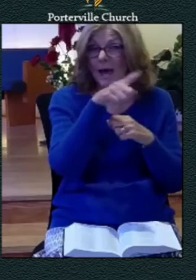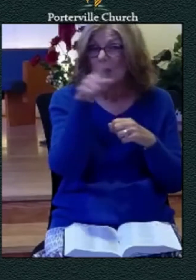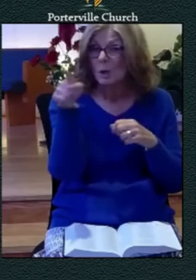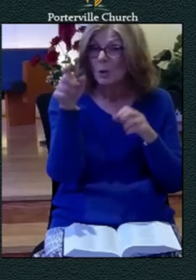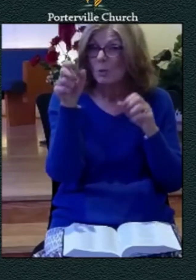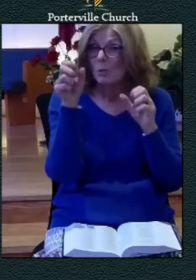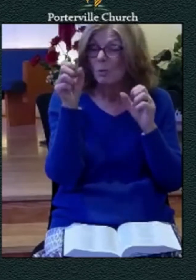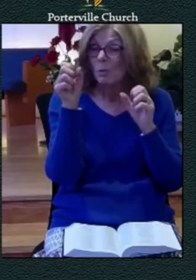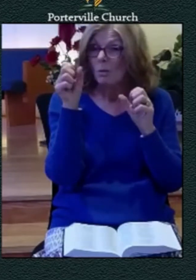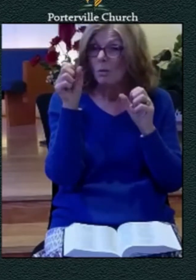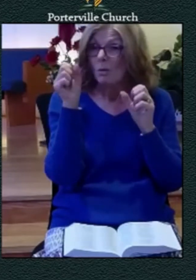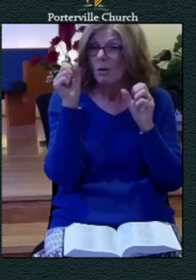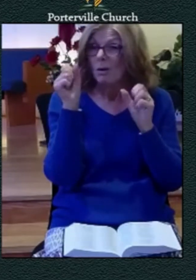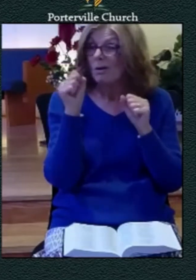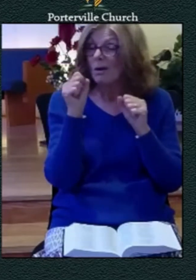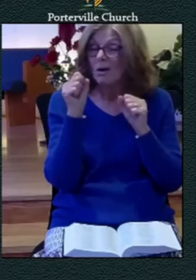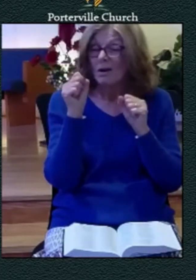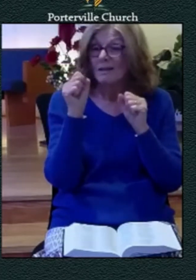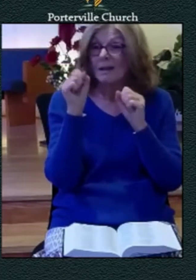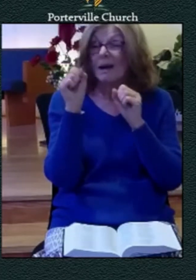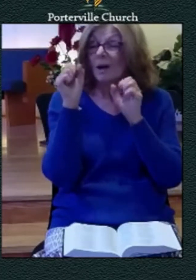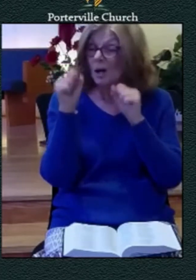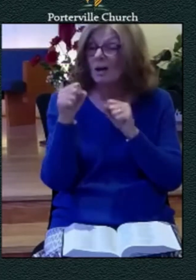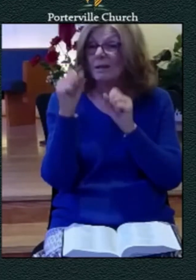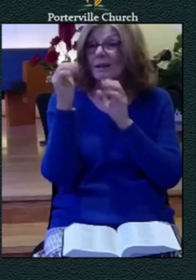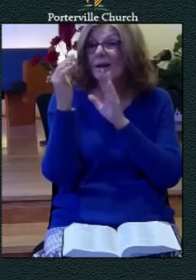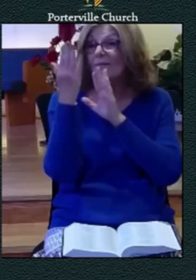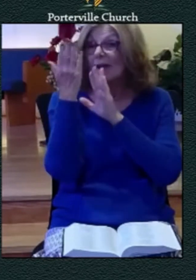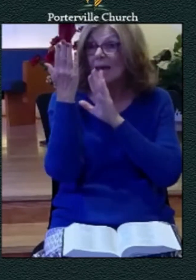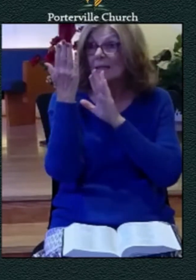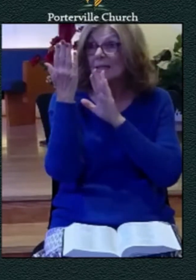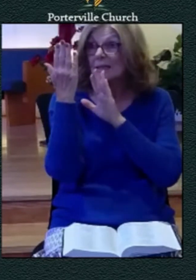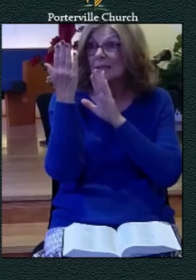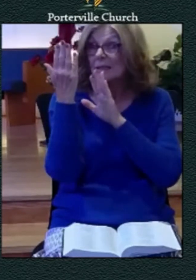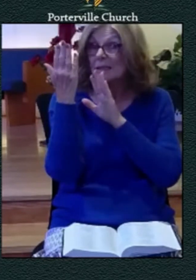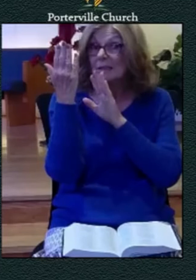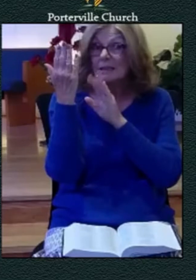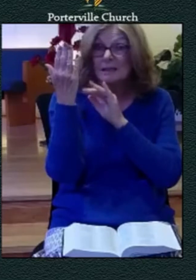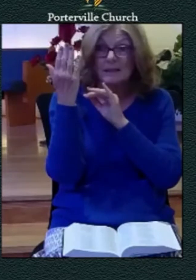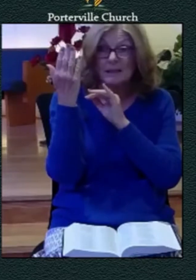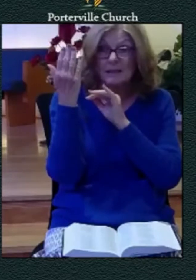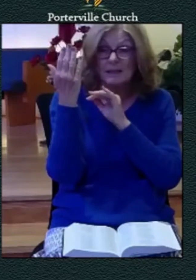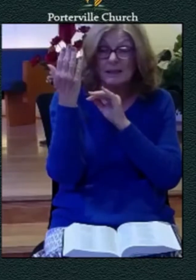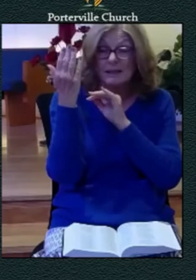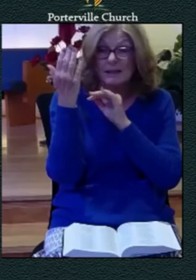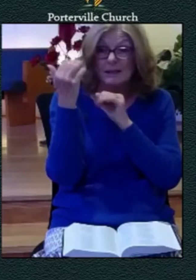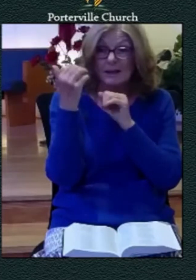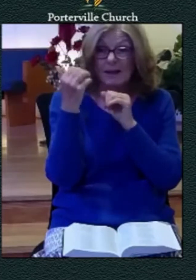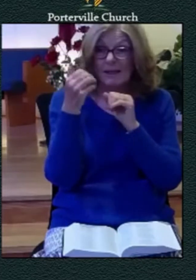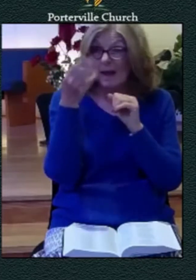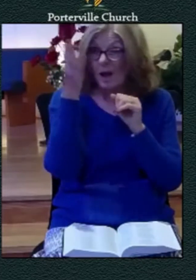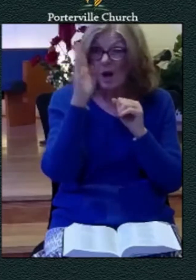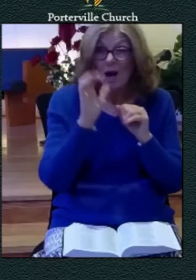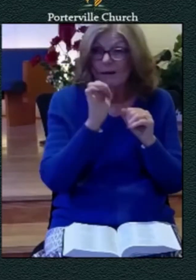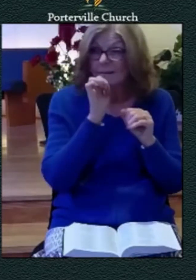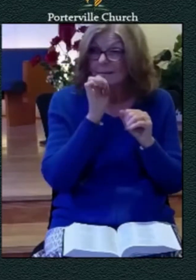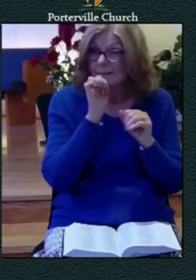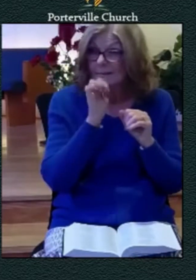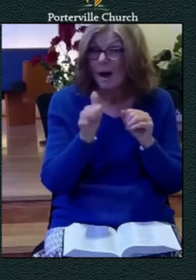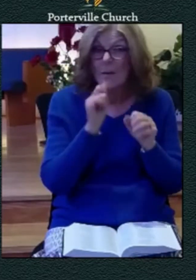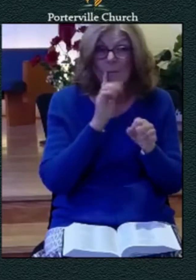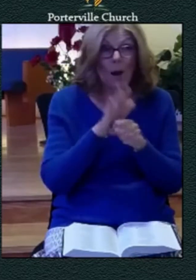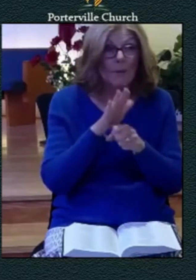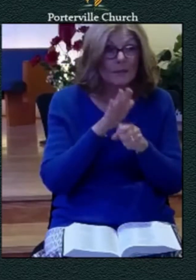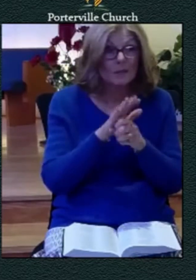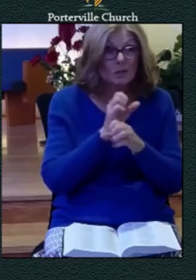that god has not promised to redeem you from can you find